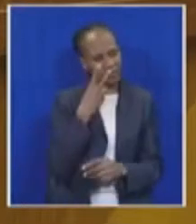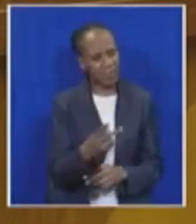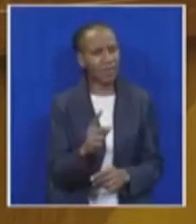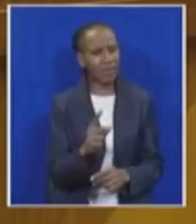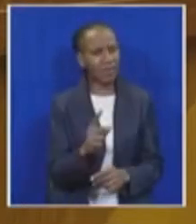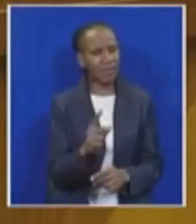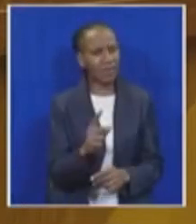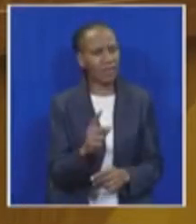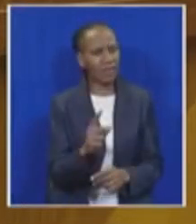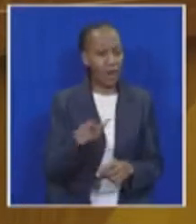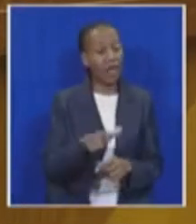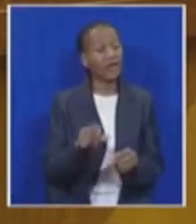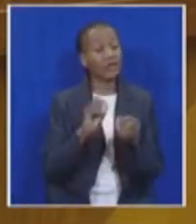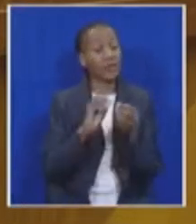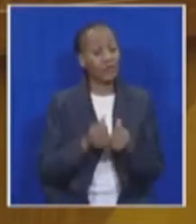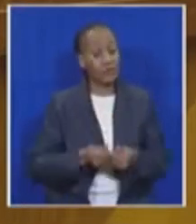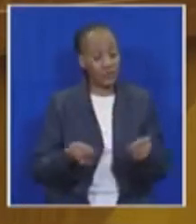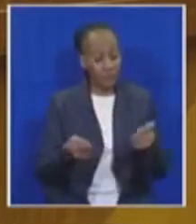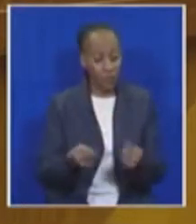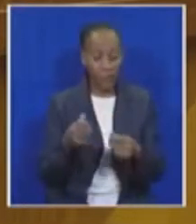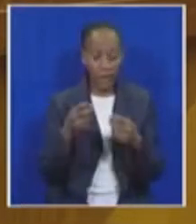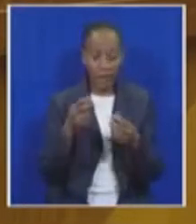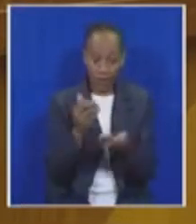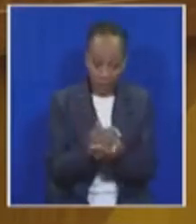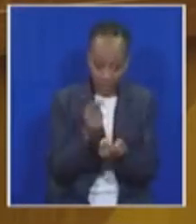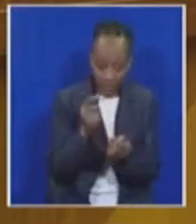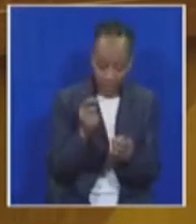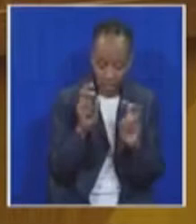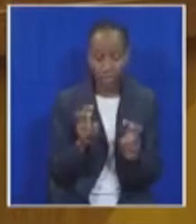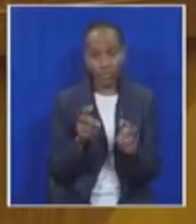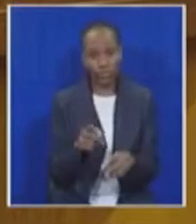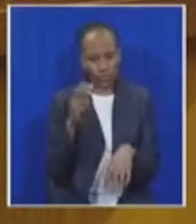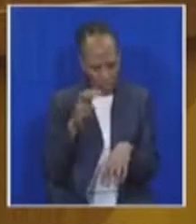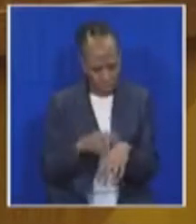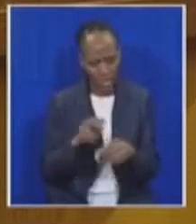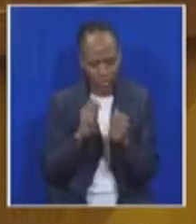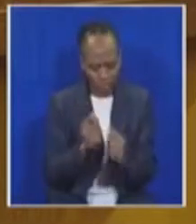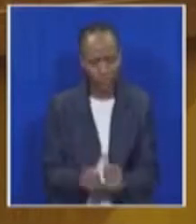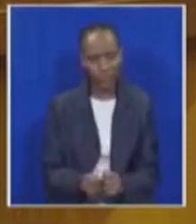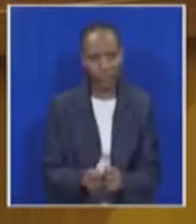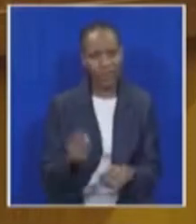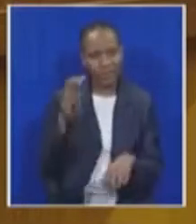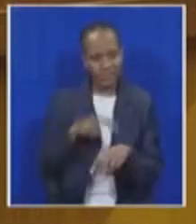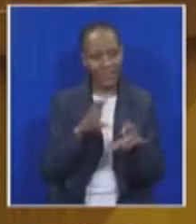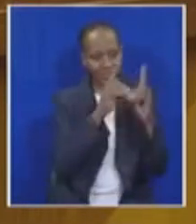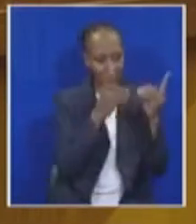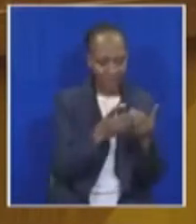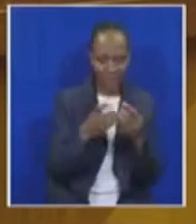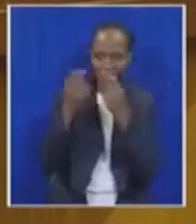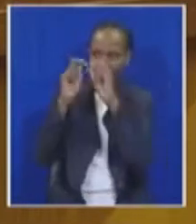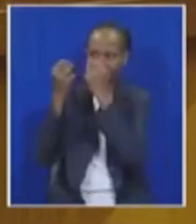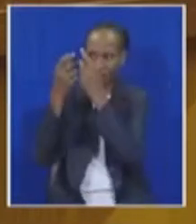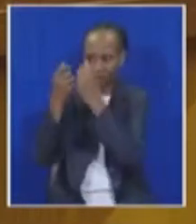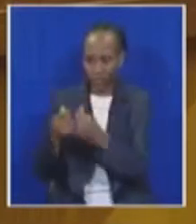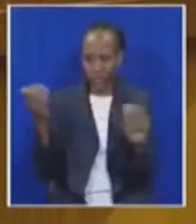leadership in land reform and communal tenure security is needed, but we also need Treasury and the Department to actively